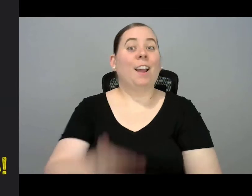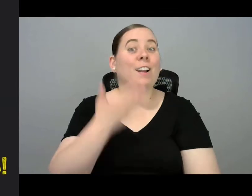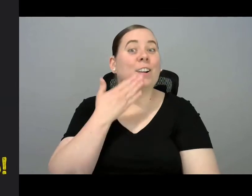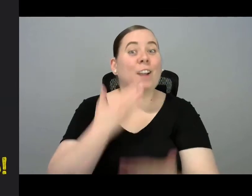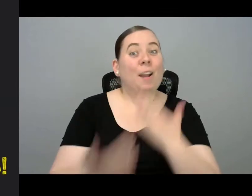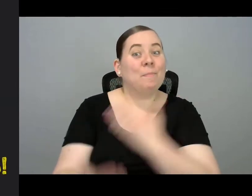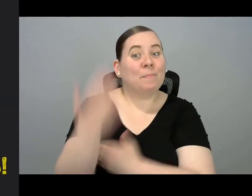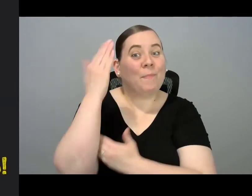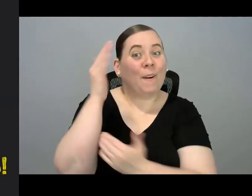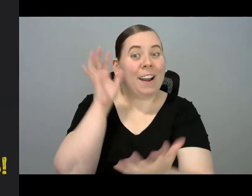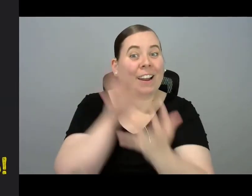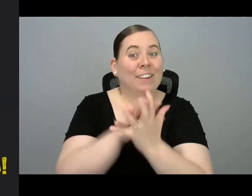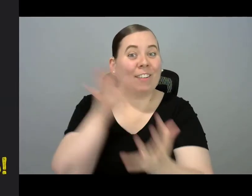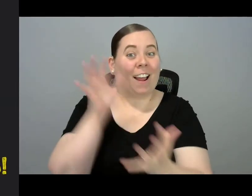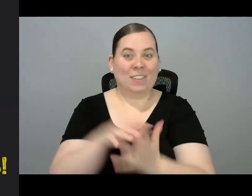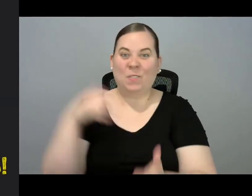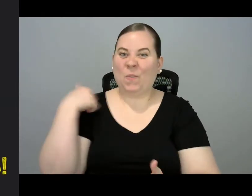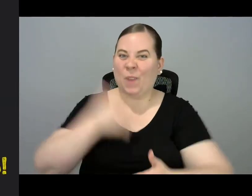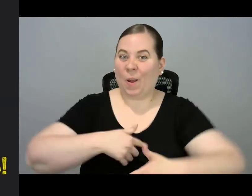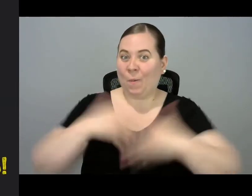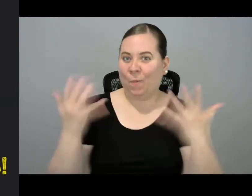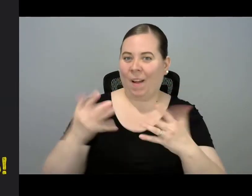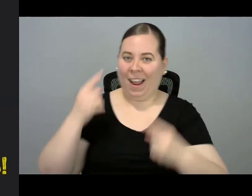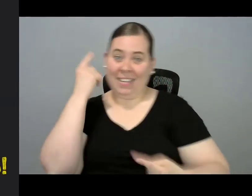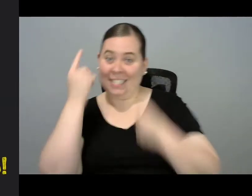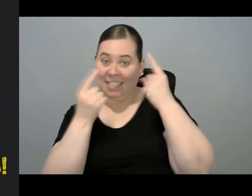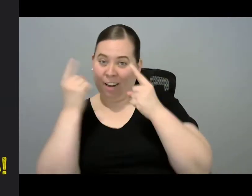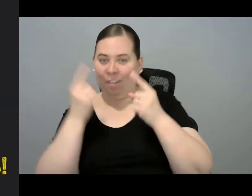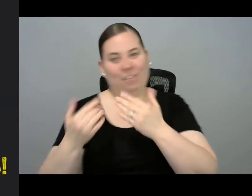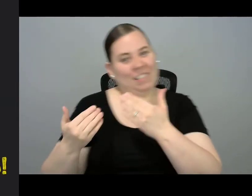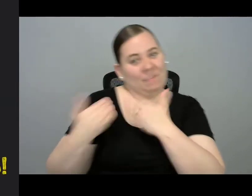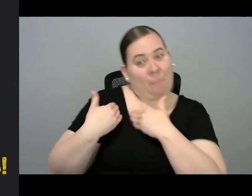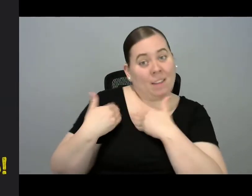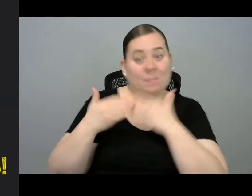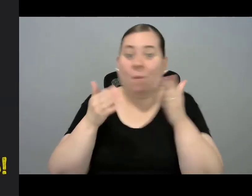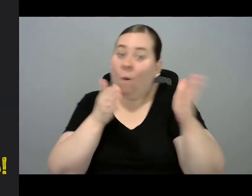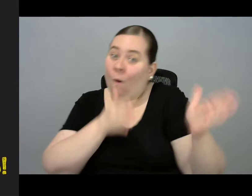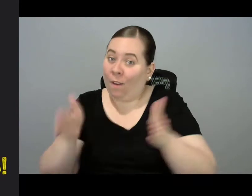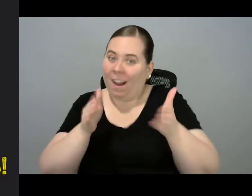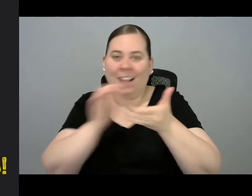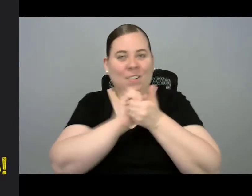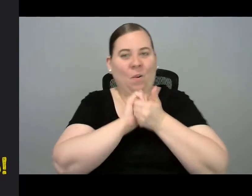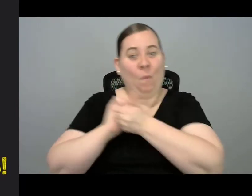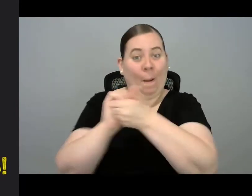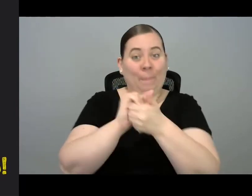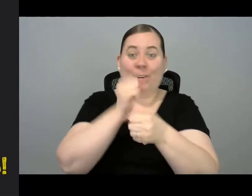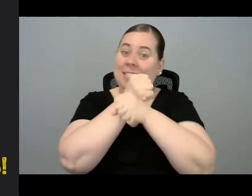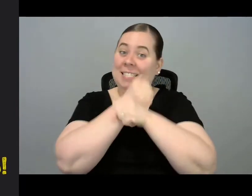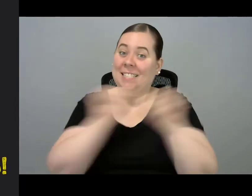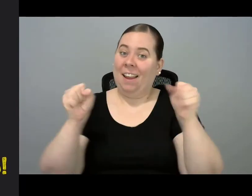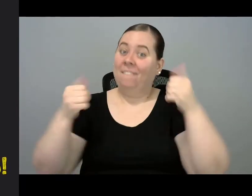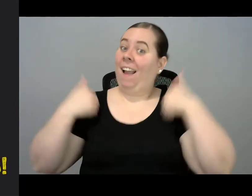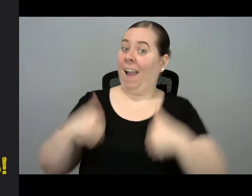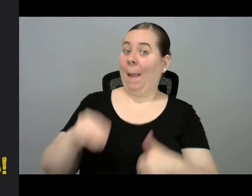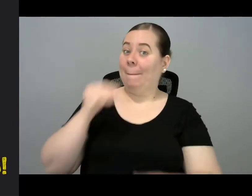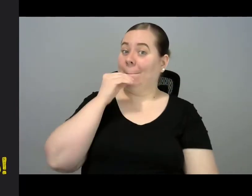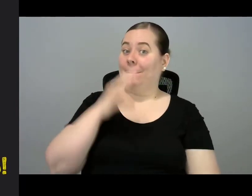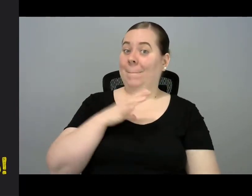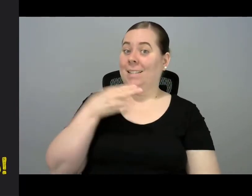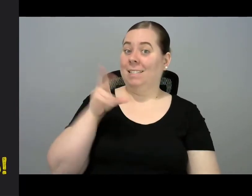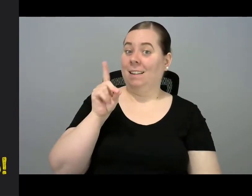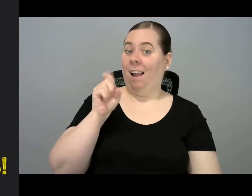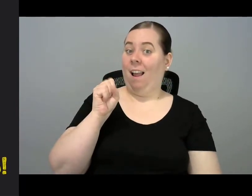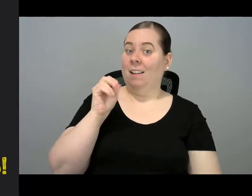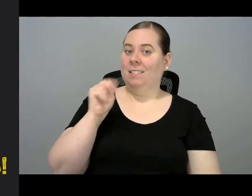Good morning, folks of Crystal Lake, where we are considerate, responsible, organized, cooperative, and safe. I'm your host, Mrs.